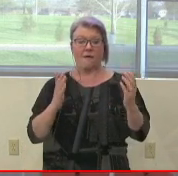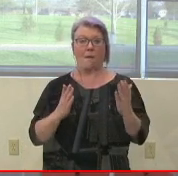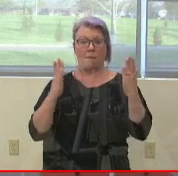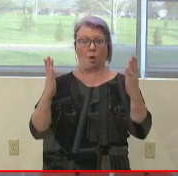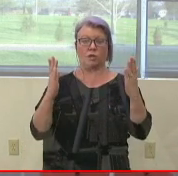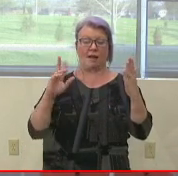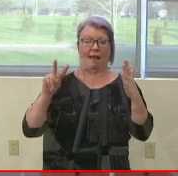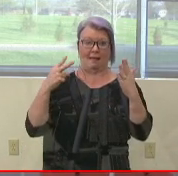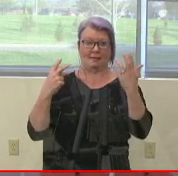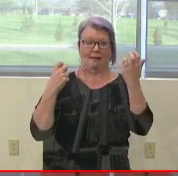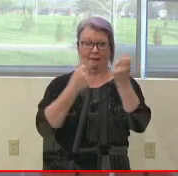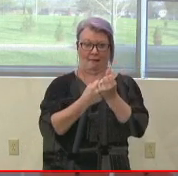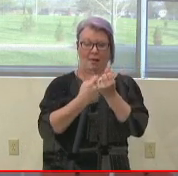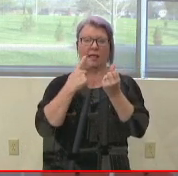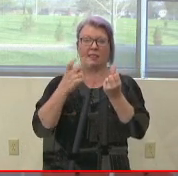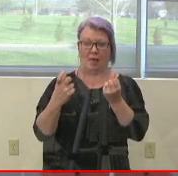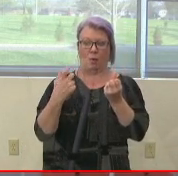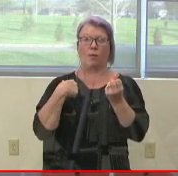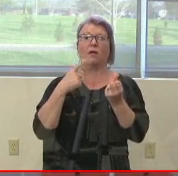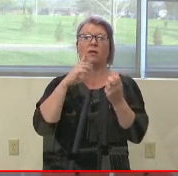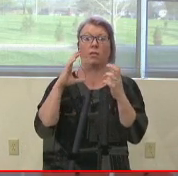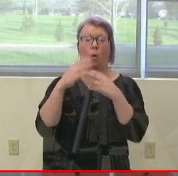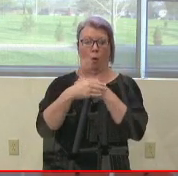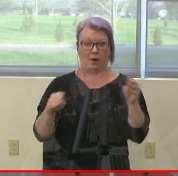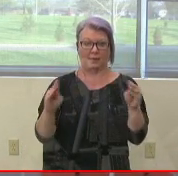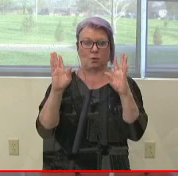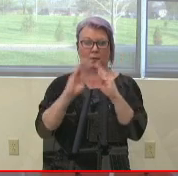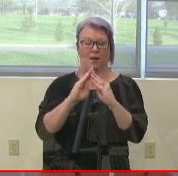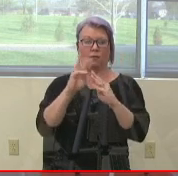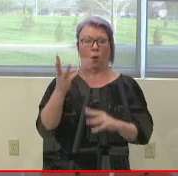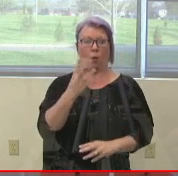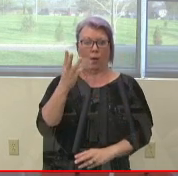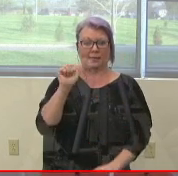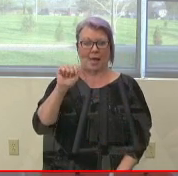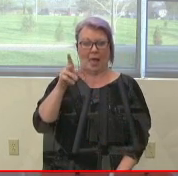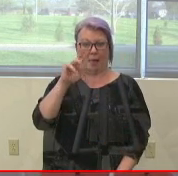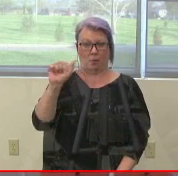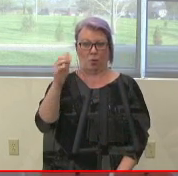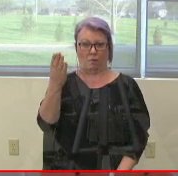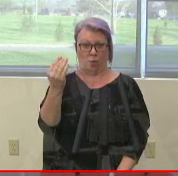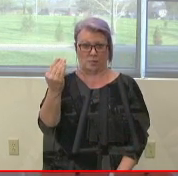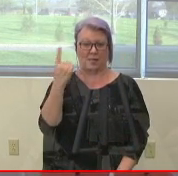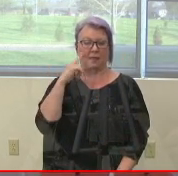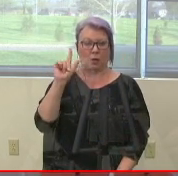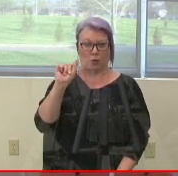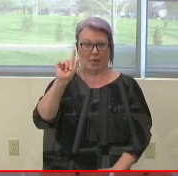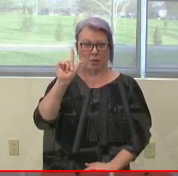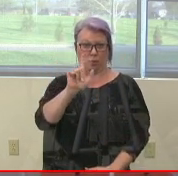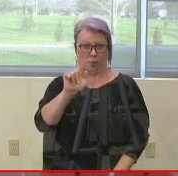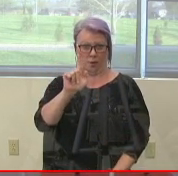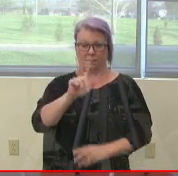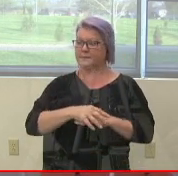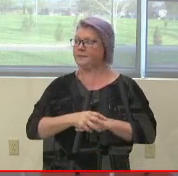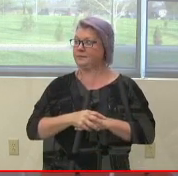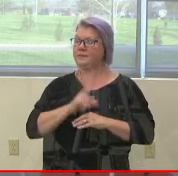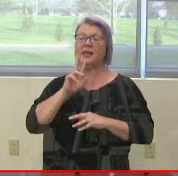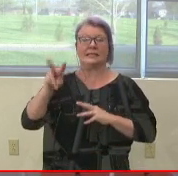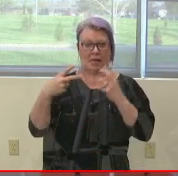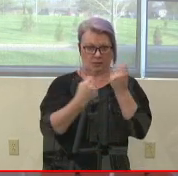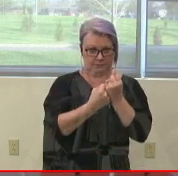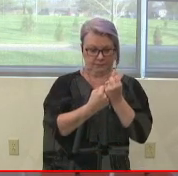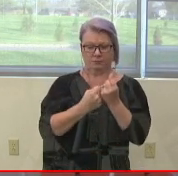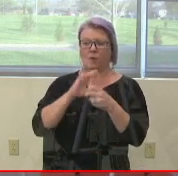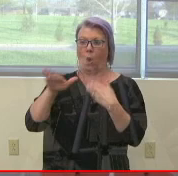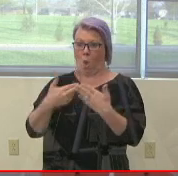presented for the organizational meeting of Wednesday, April 14, 2021? I'll move. Second. All in favor?